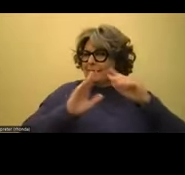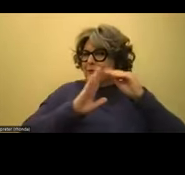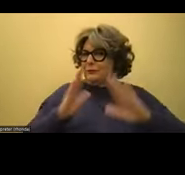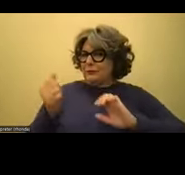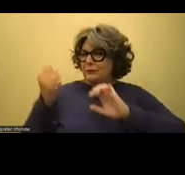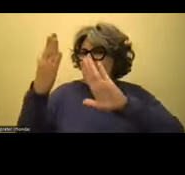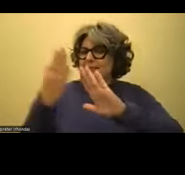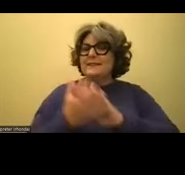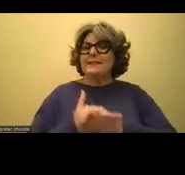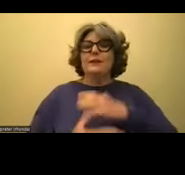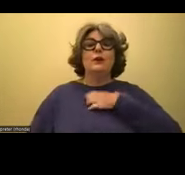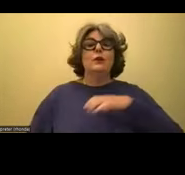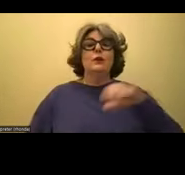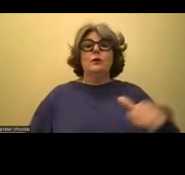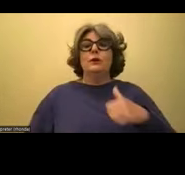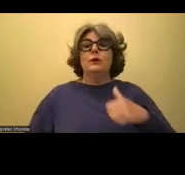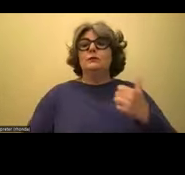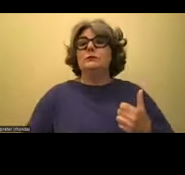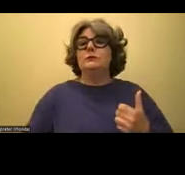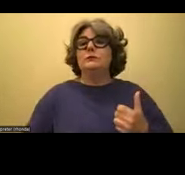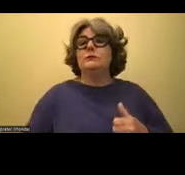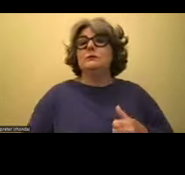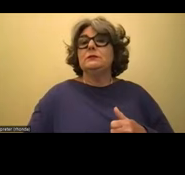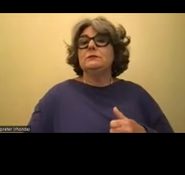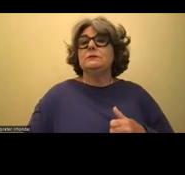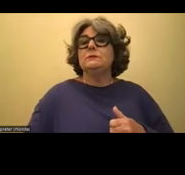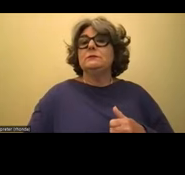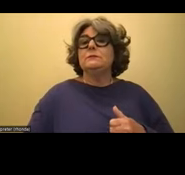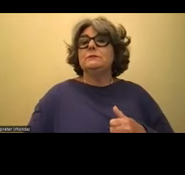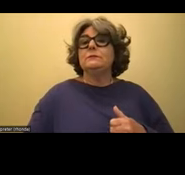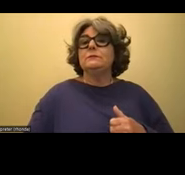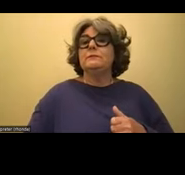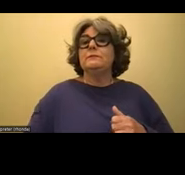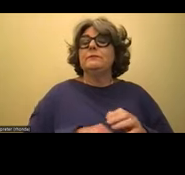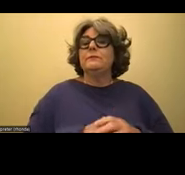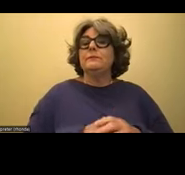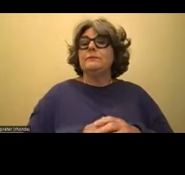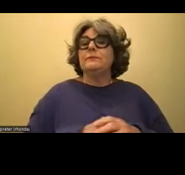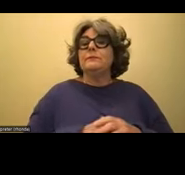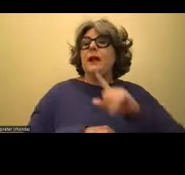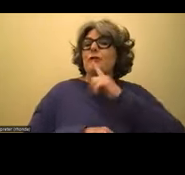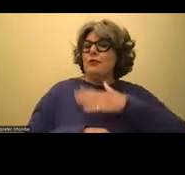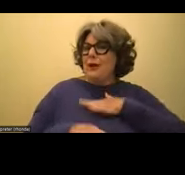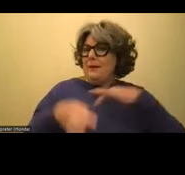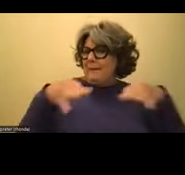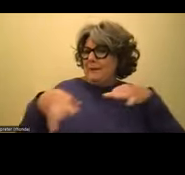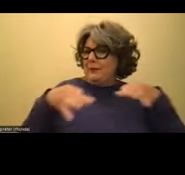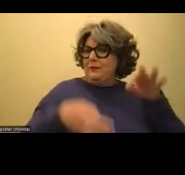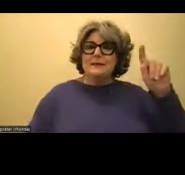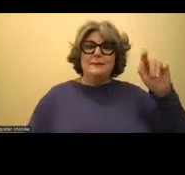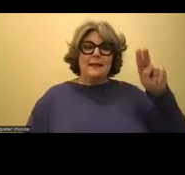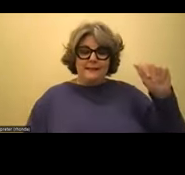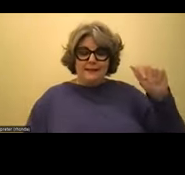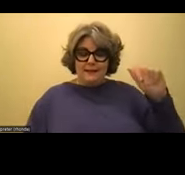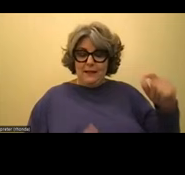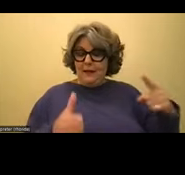Sure. What do you wish that other teachers understood about these students? Sure, Tina, I'm happy to do that. So the first thing